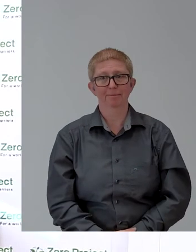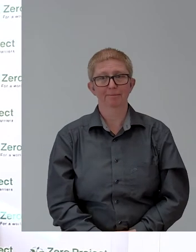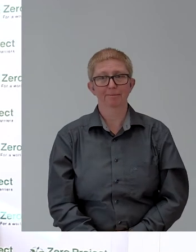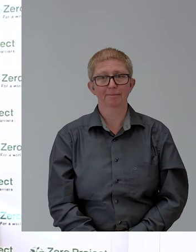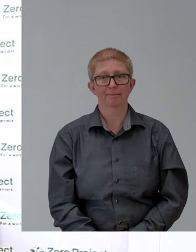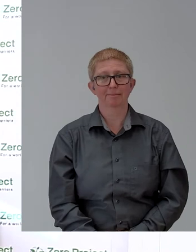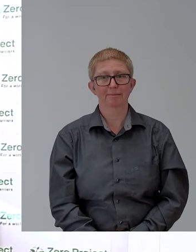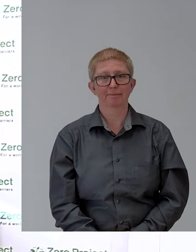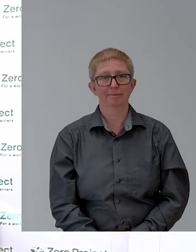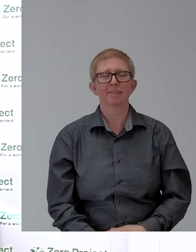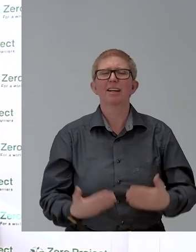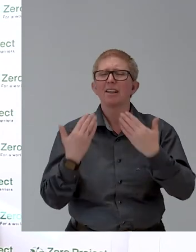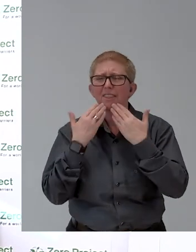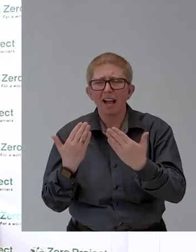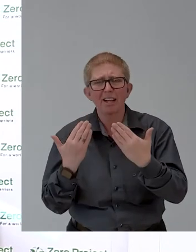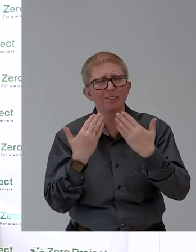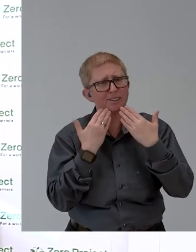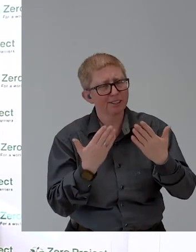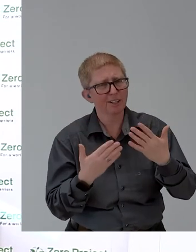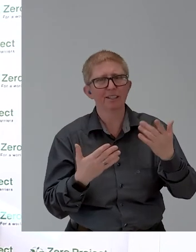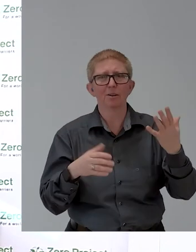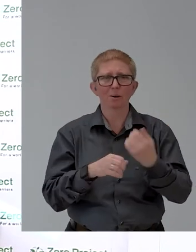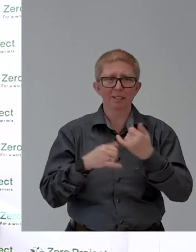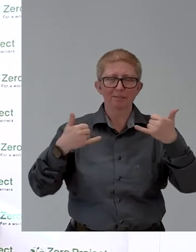Thank you so much. Our winners, please hear our applause.